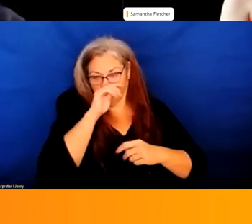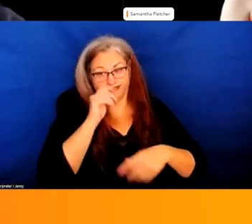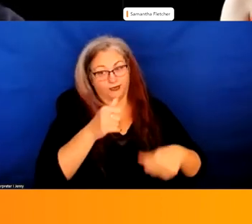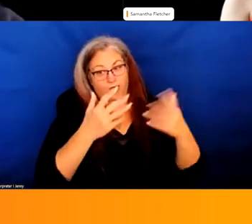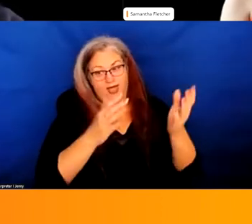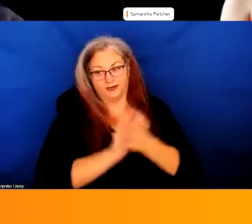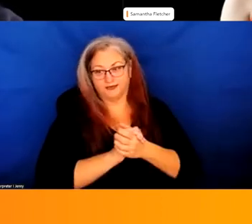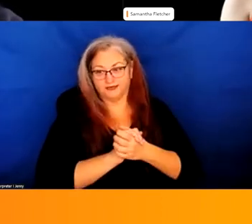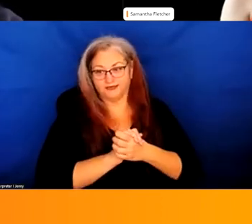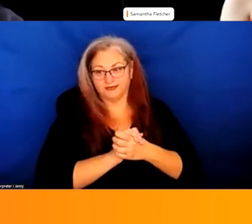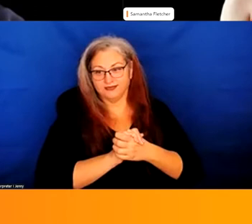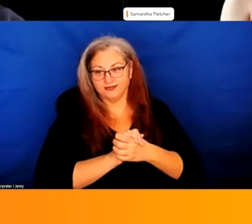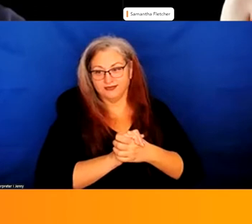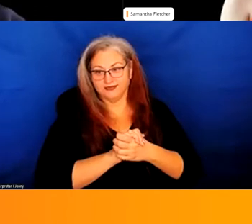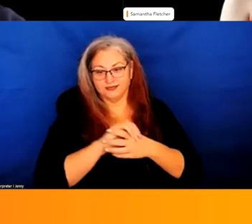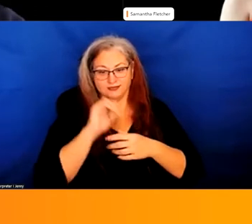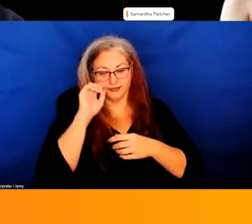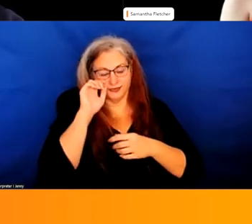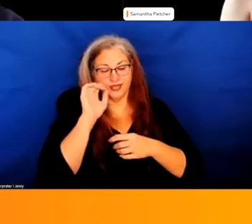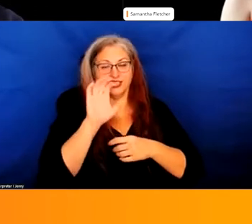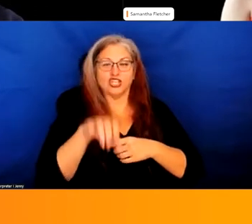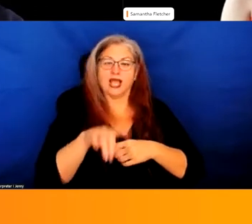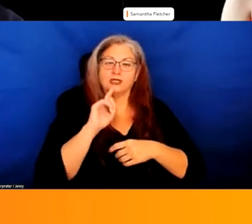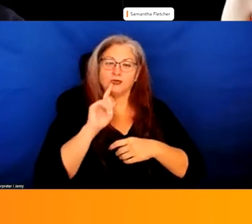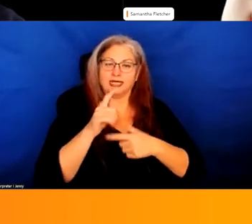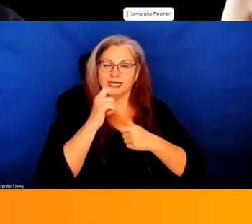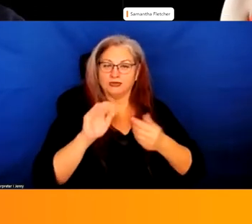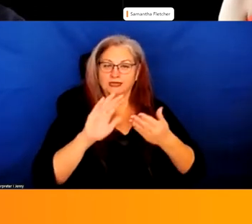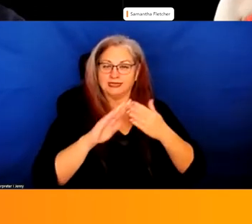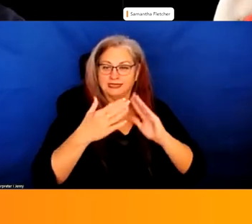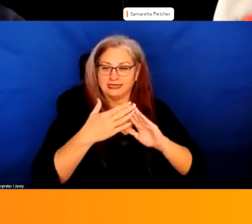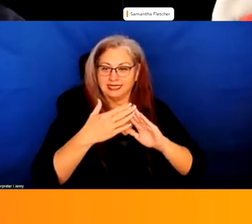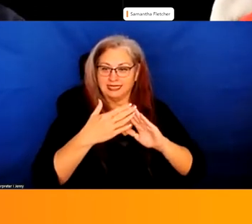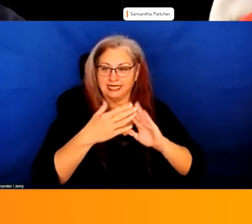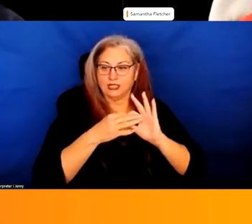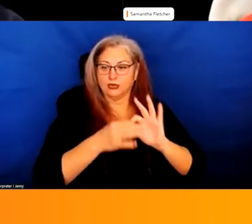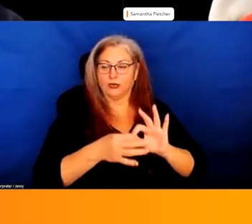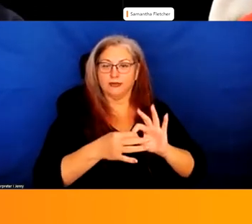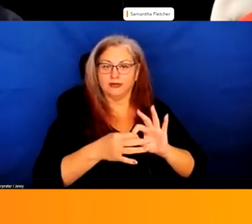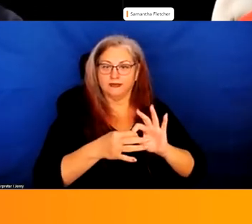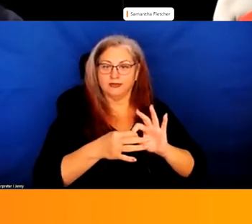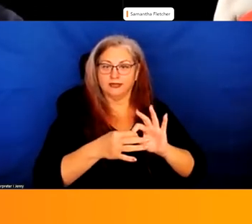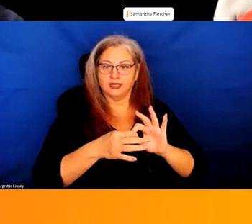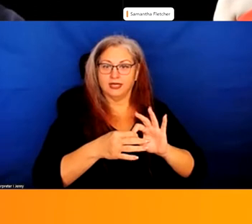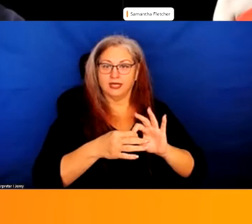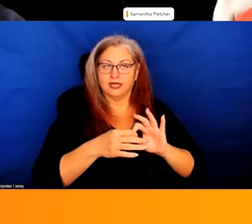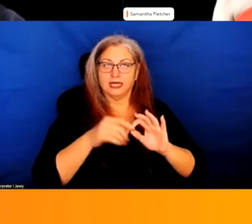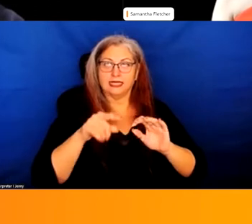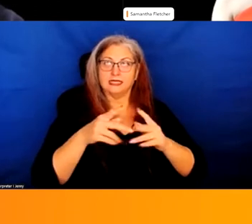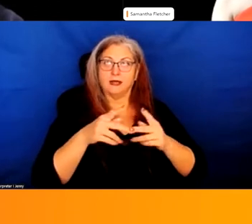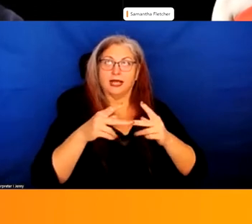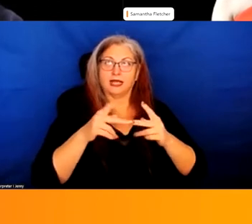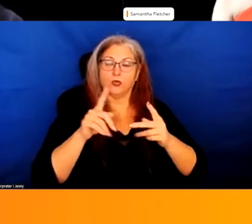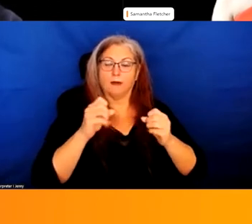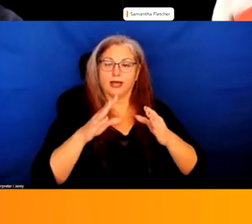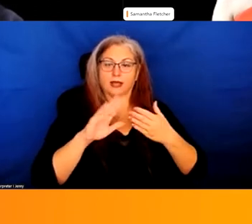Well, Chicago is an interesting city in terms of it being a place where a lot of